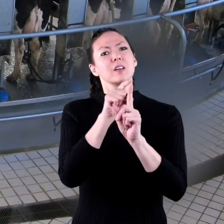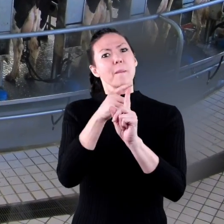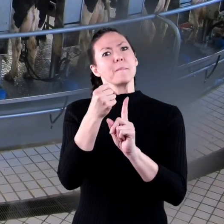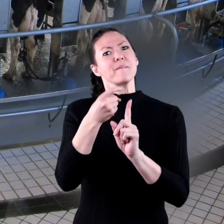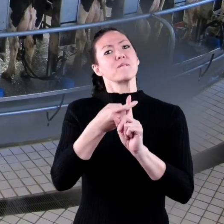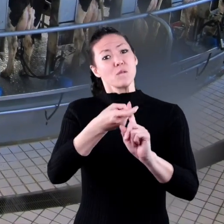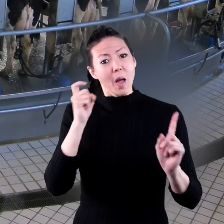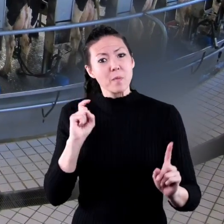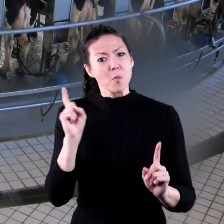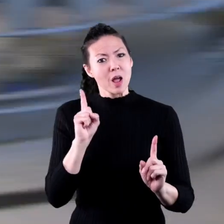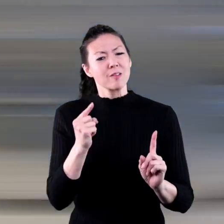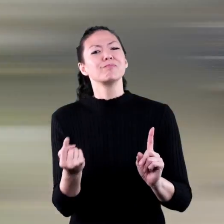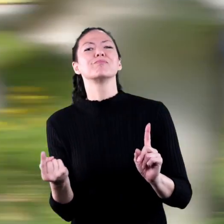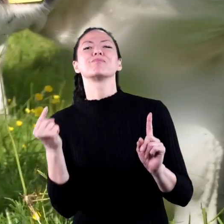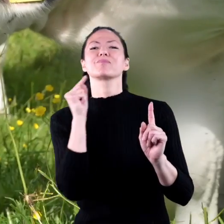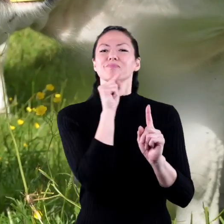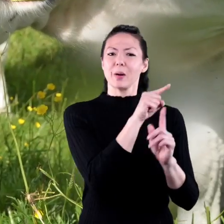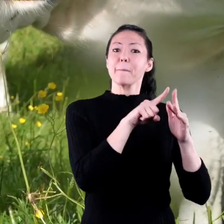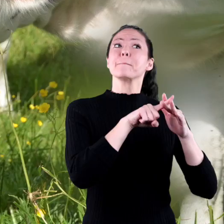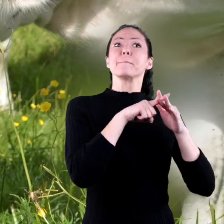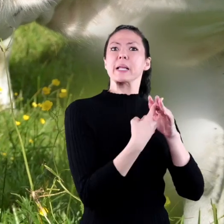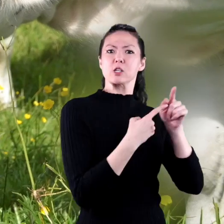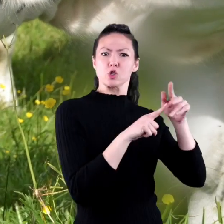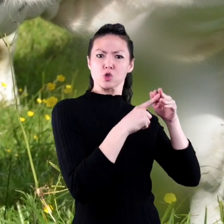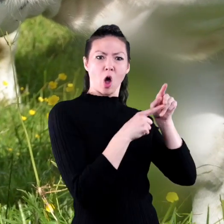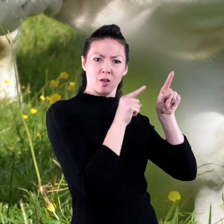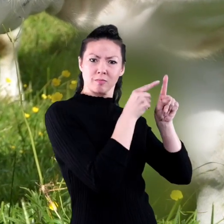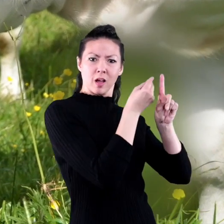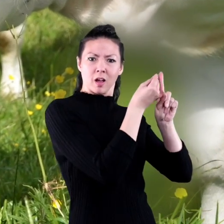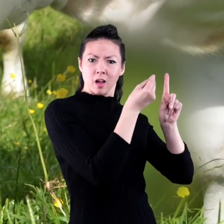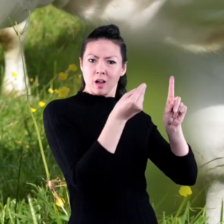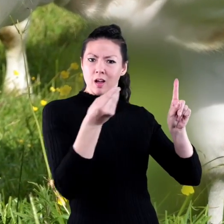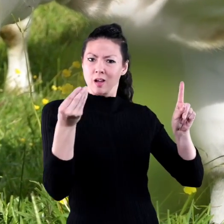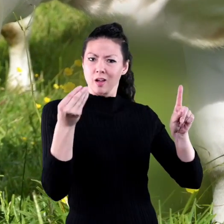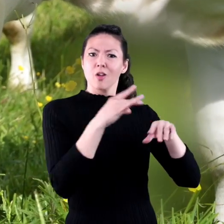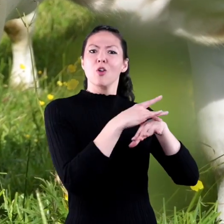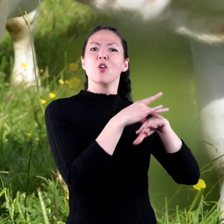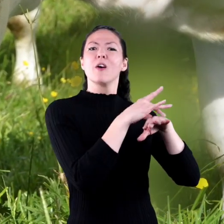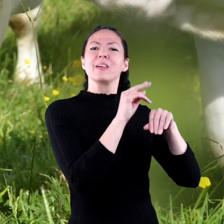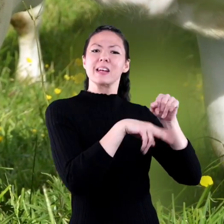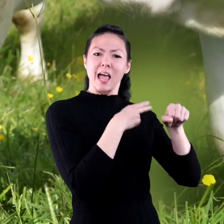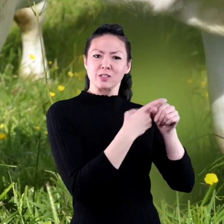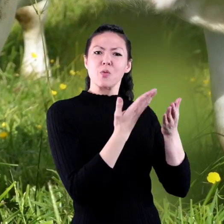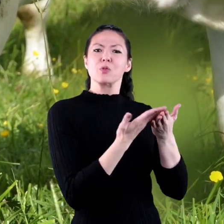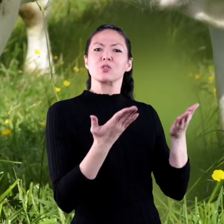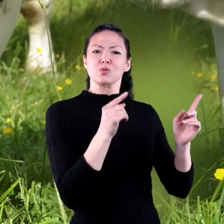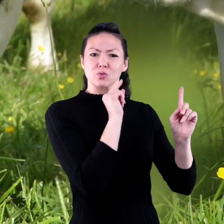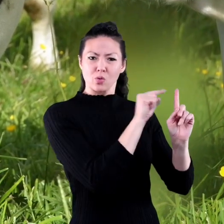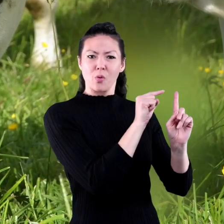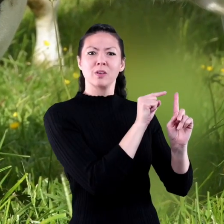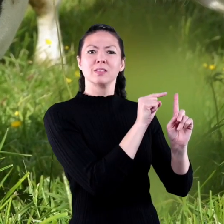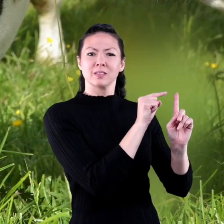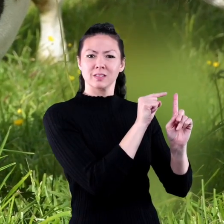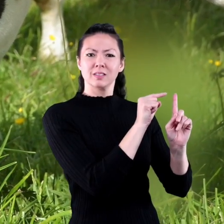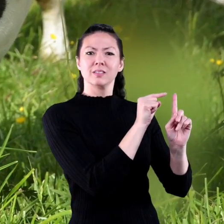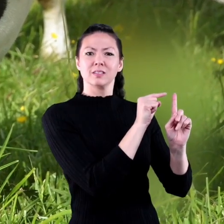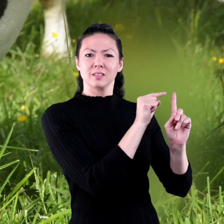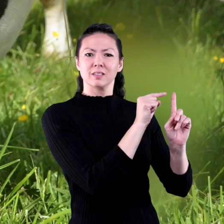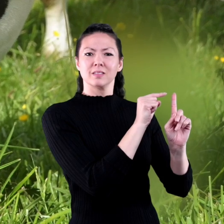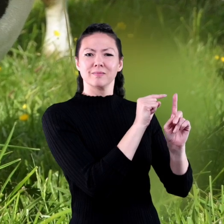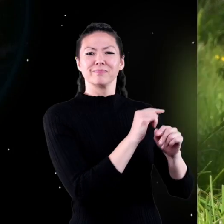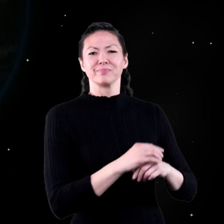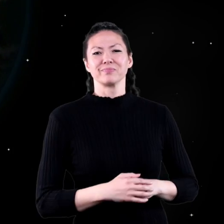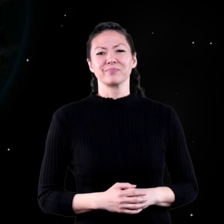really come from? Food comes from something that begins in the Earth. Our natural